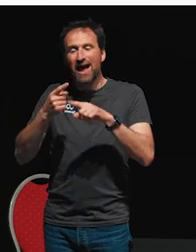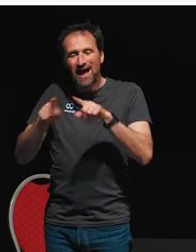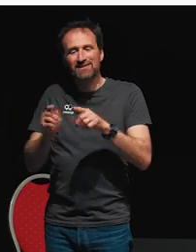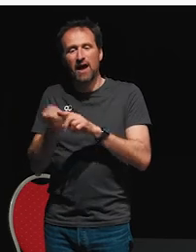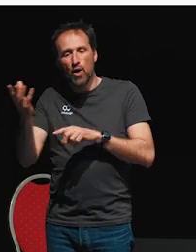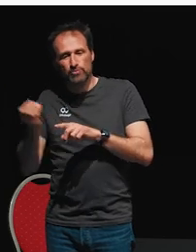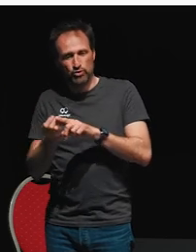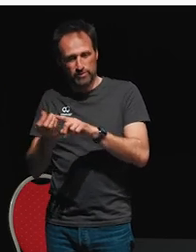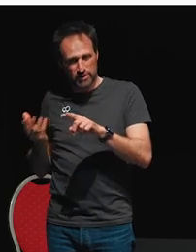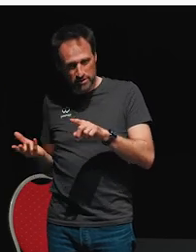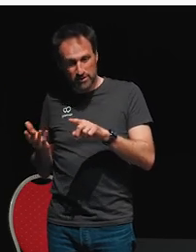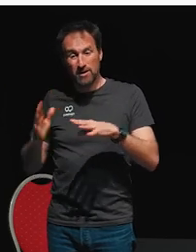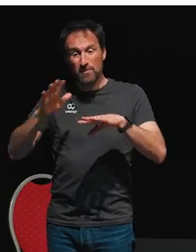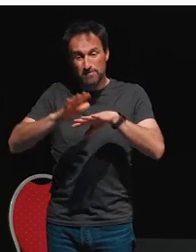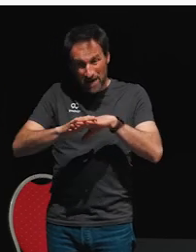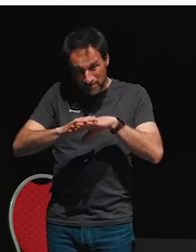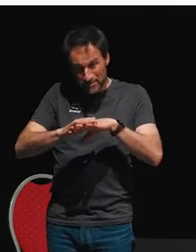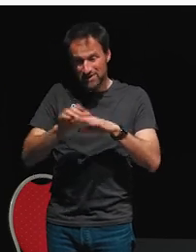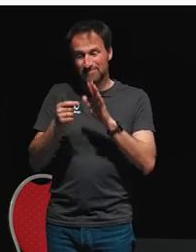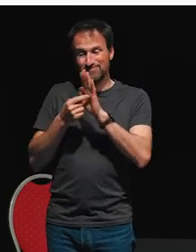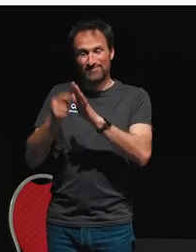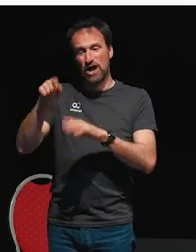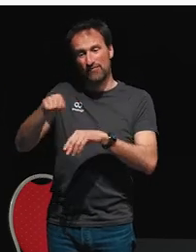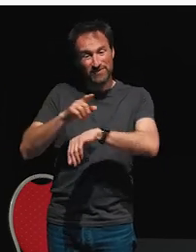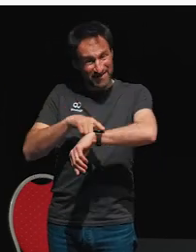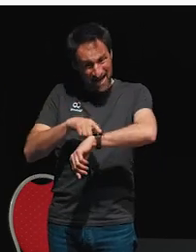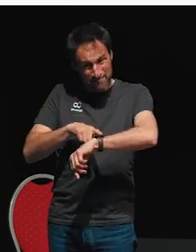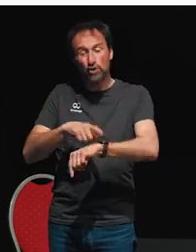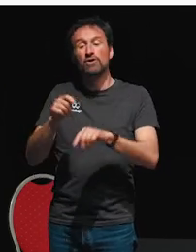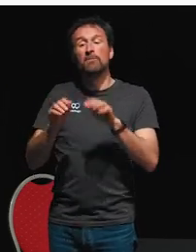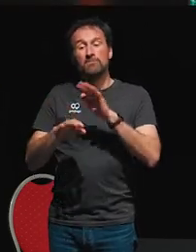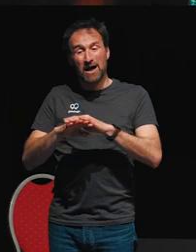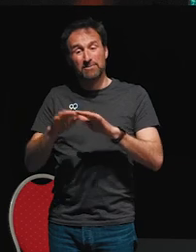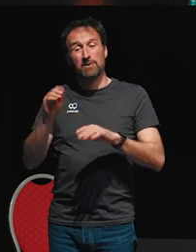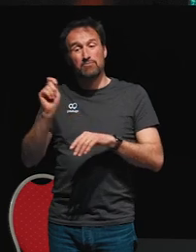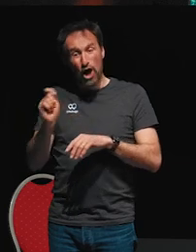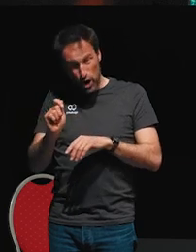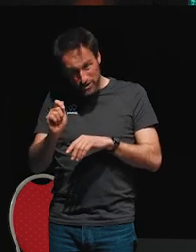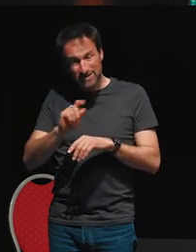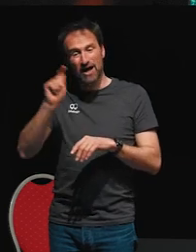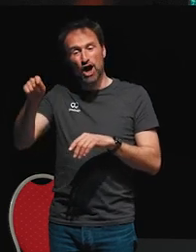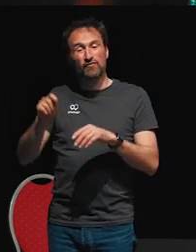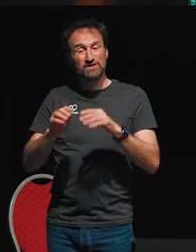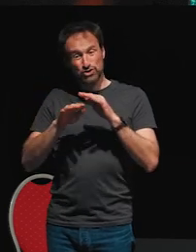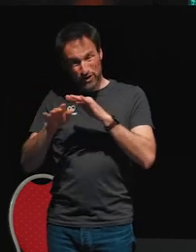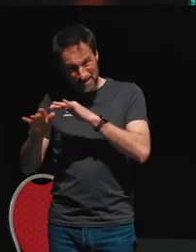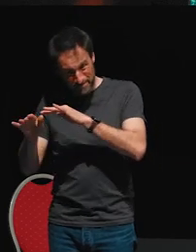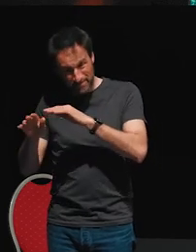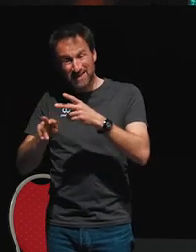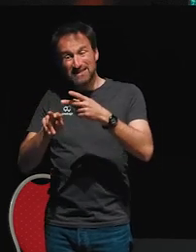timer and map pause to this empty stream, then switch map is going to let me switch between them.